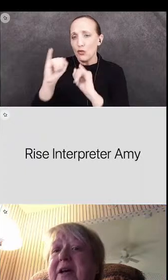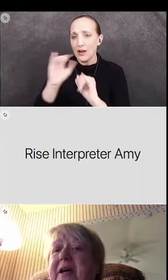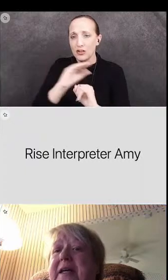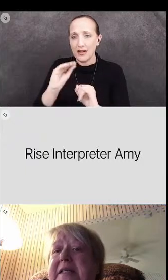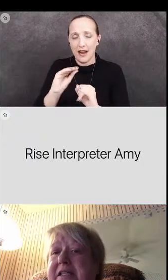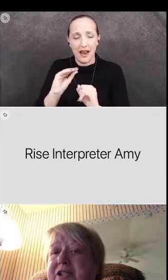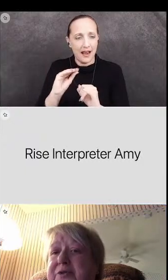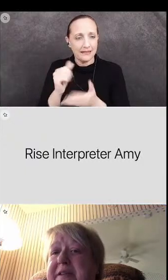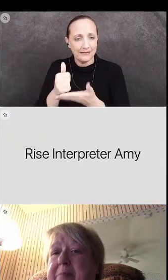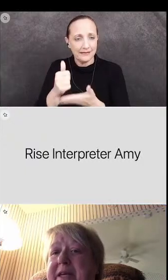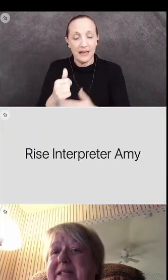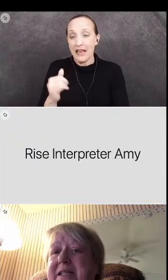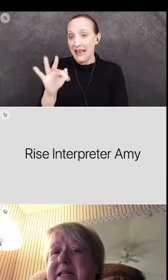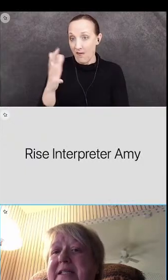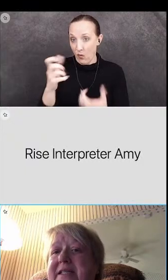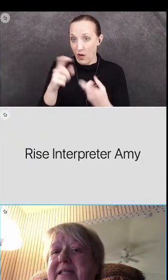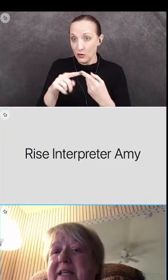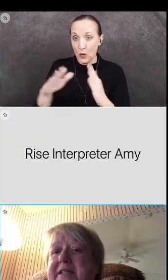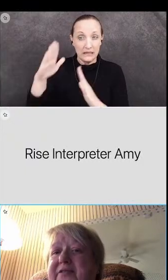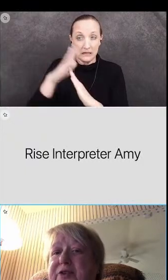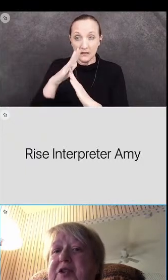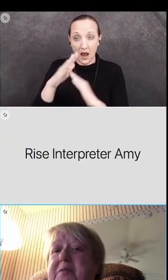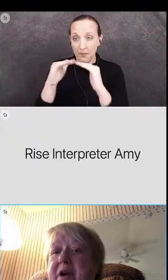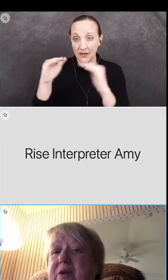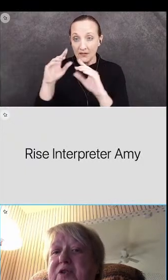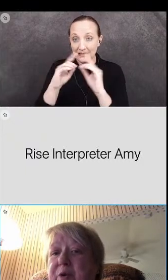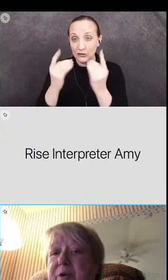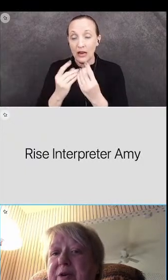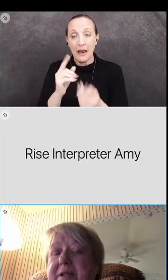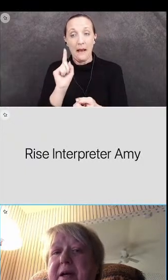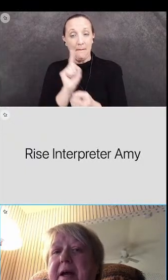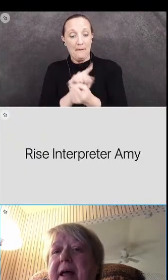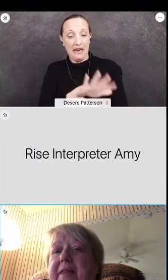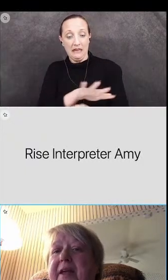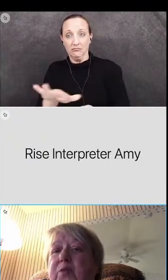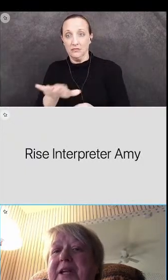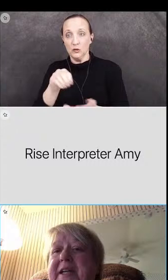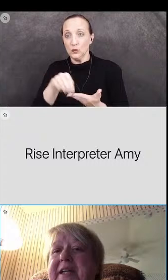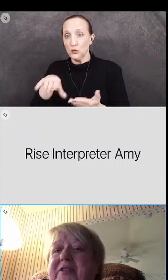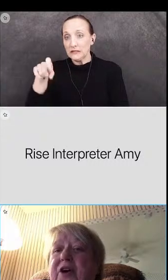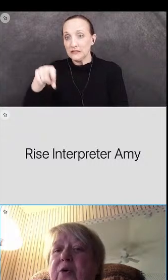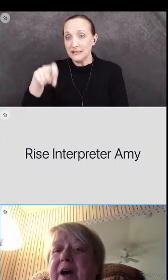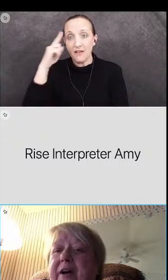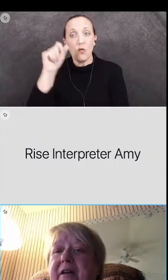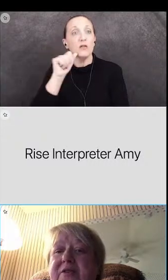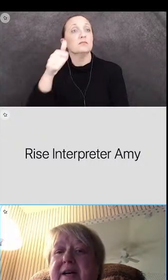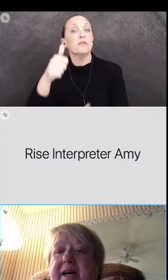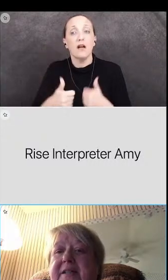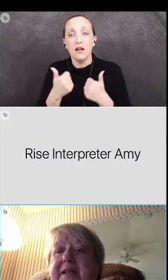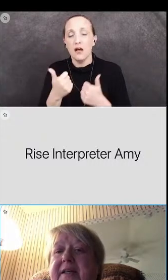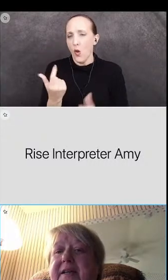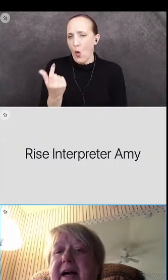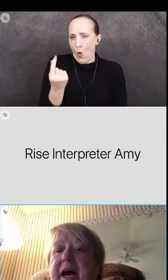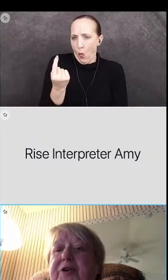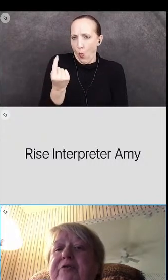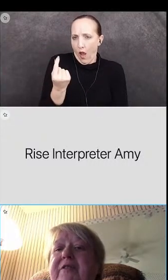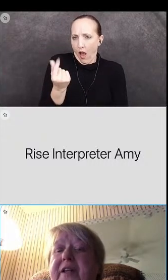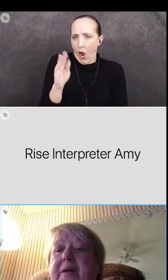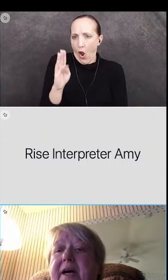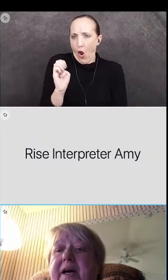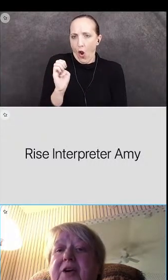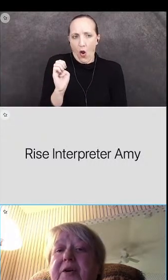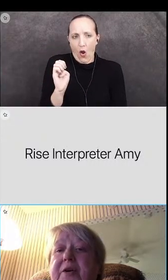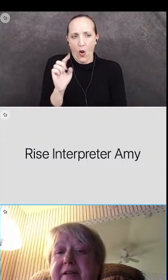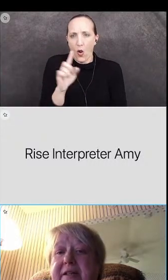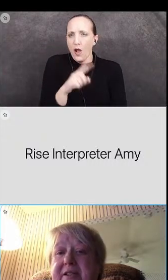top notch district that meets the needs of kids for tomorrow's world, then we need to know what are those highly, how